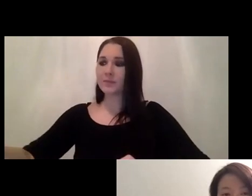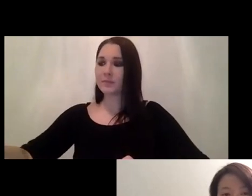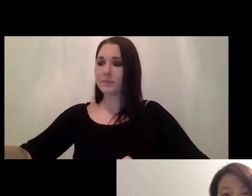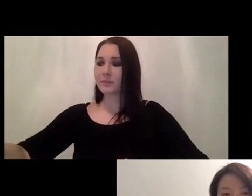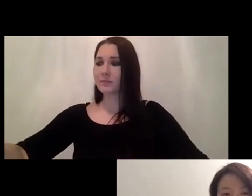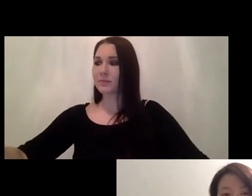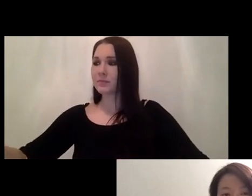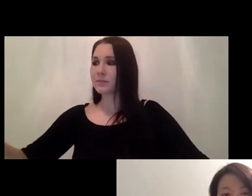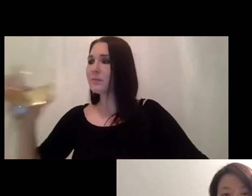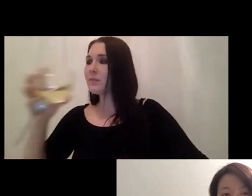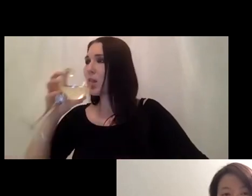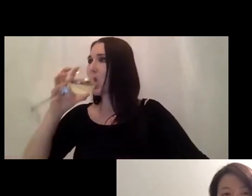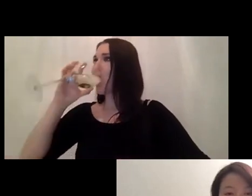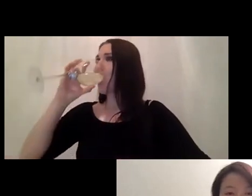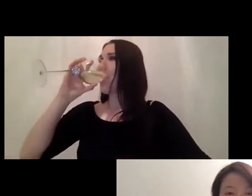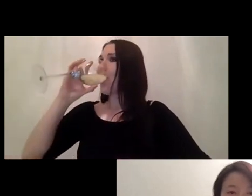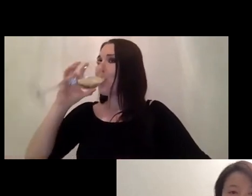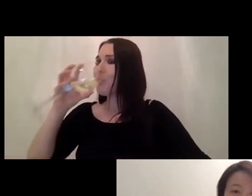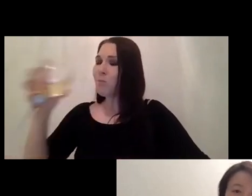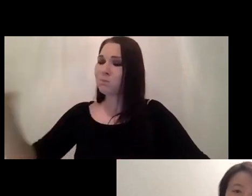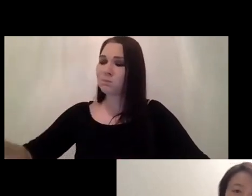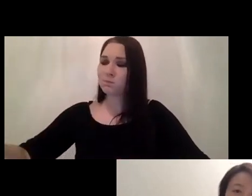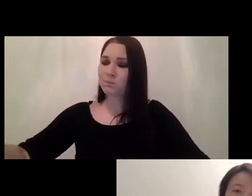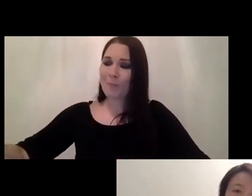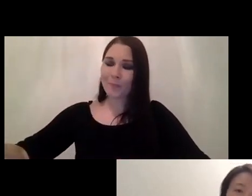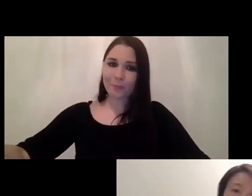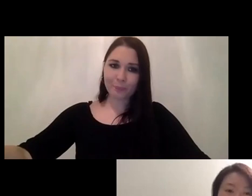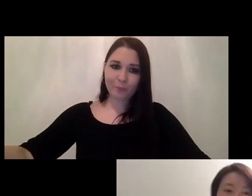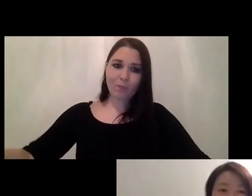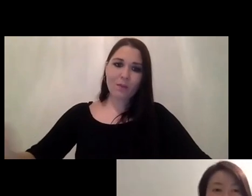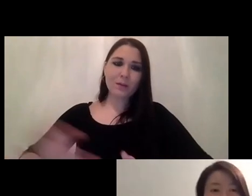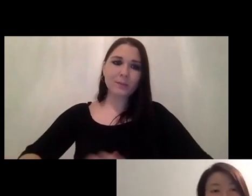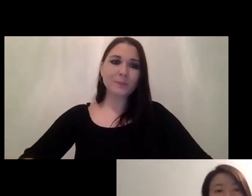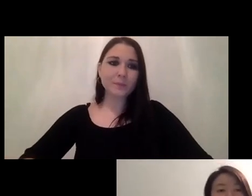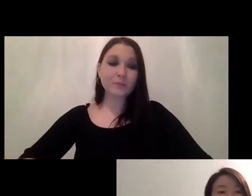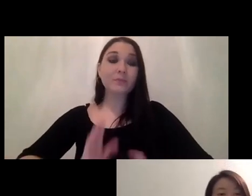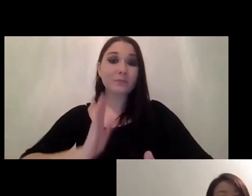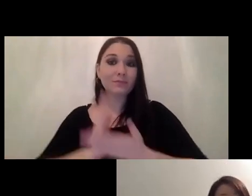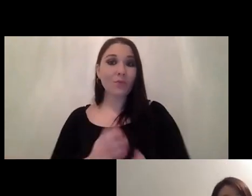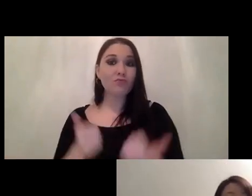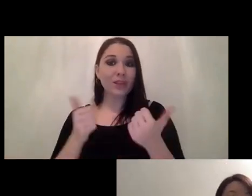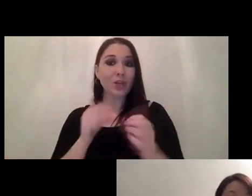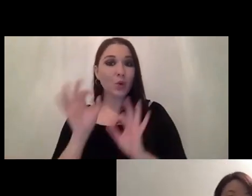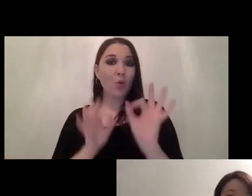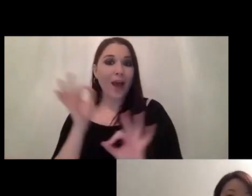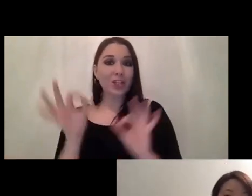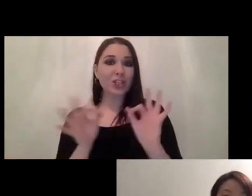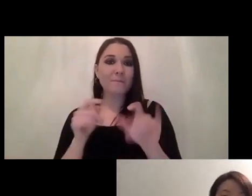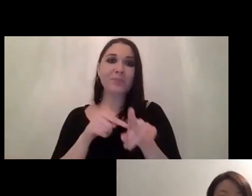that's that's a really good question it again uh depends on your application for instance